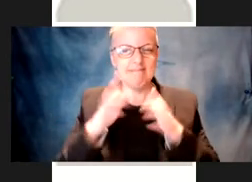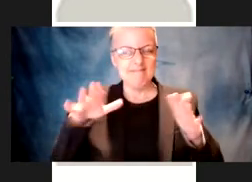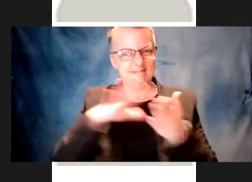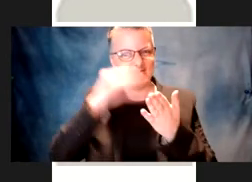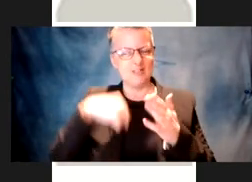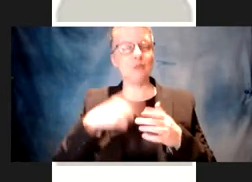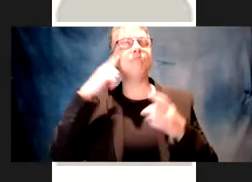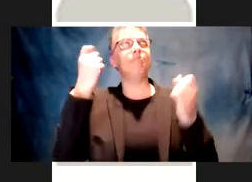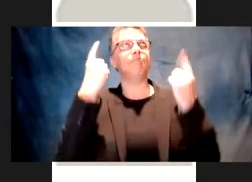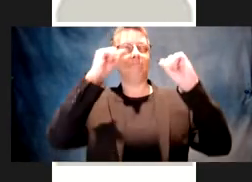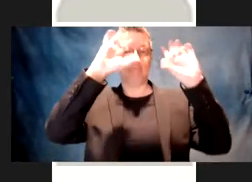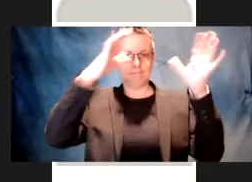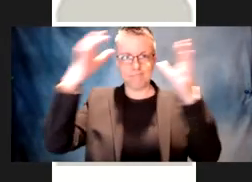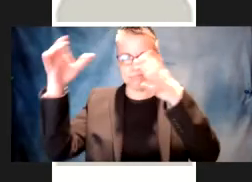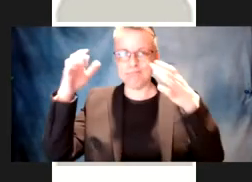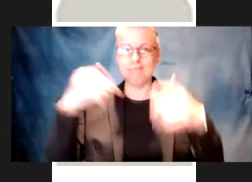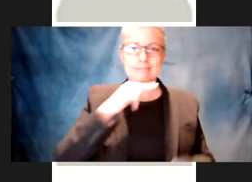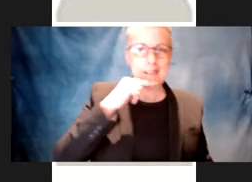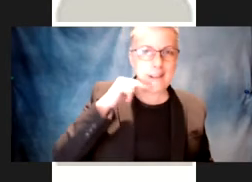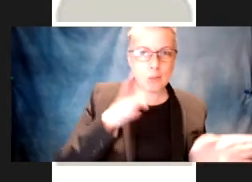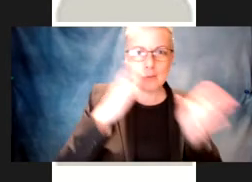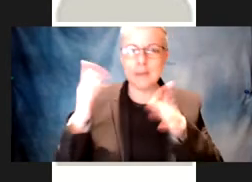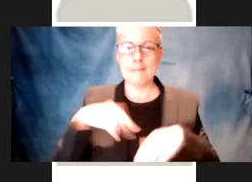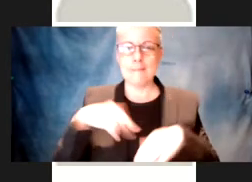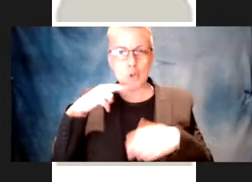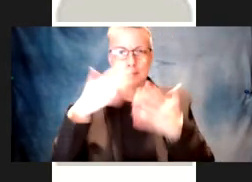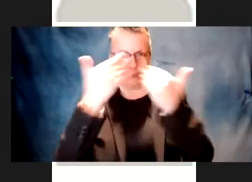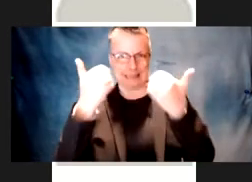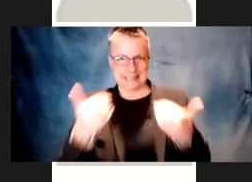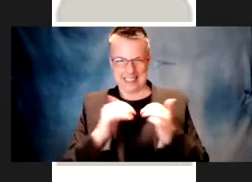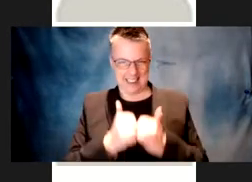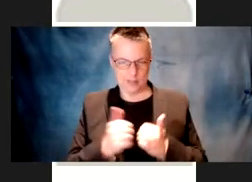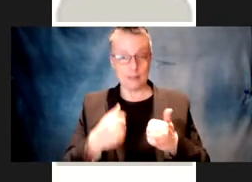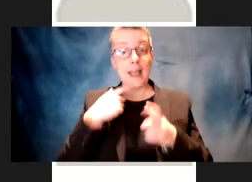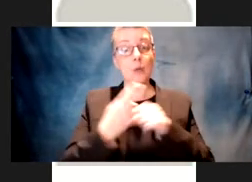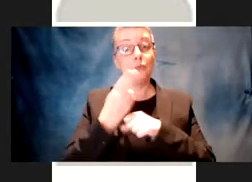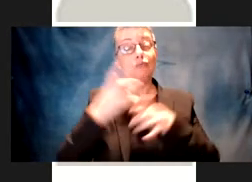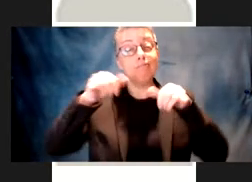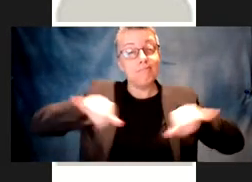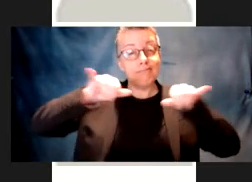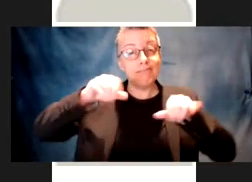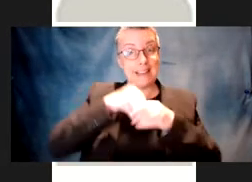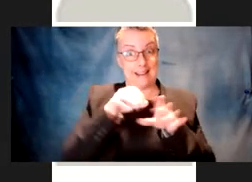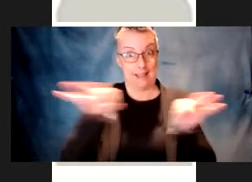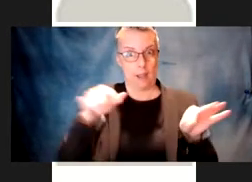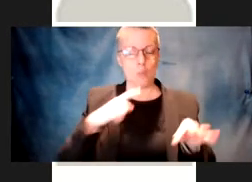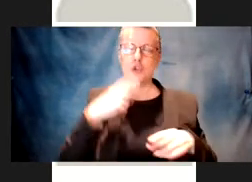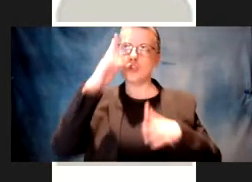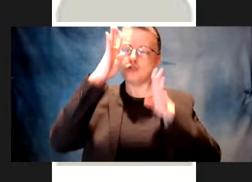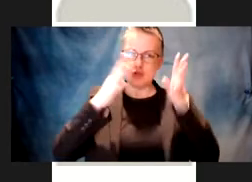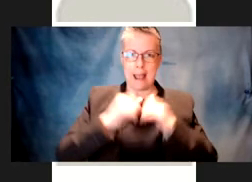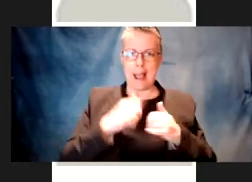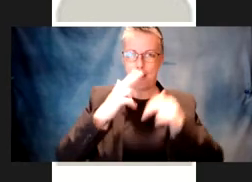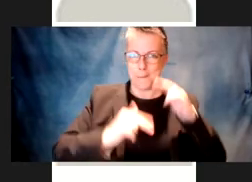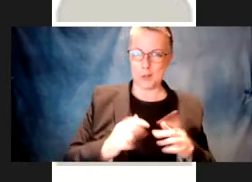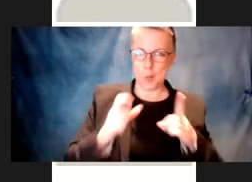children learn the rules of language, like how they learn how to distinguish categories of words like nouns and verbs, and how